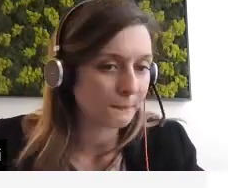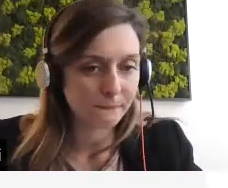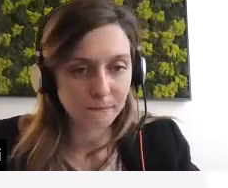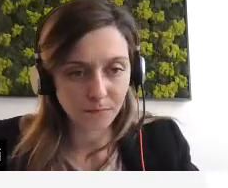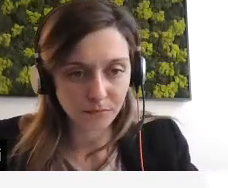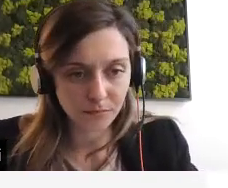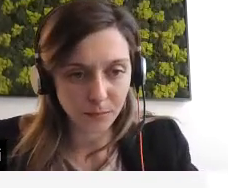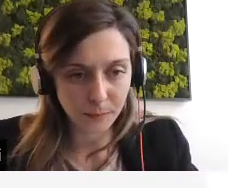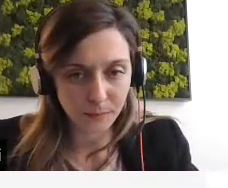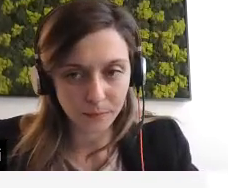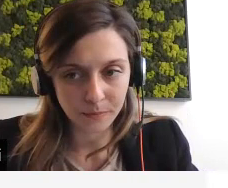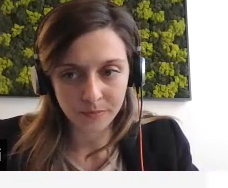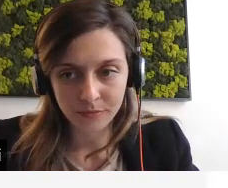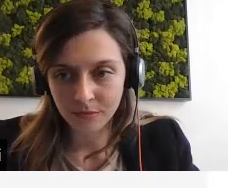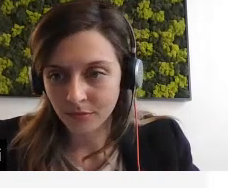Okay.